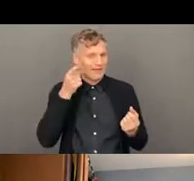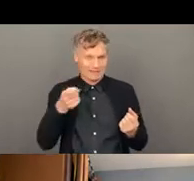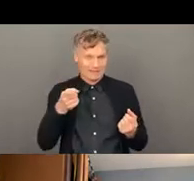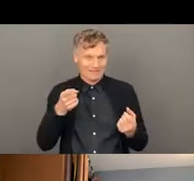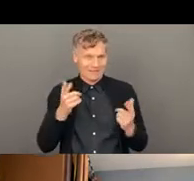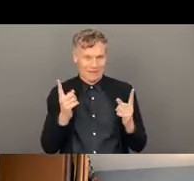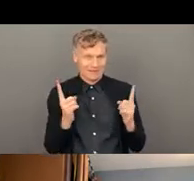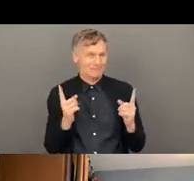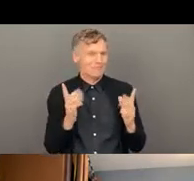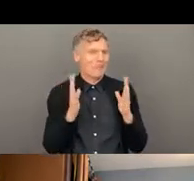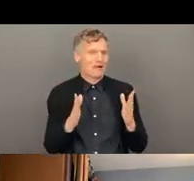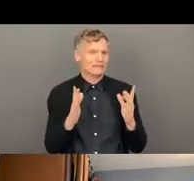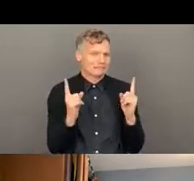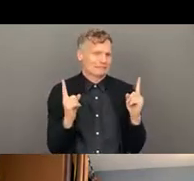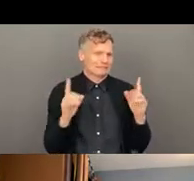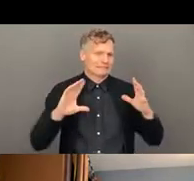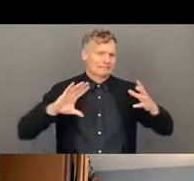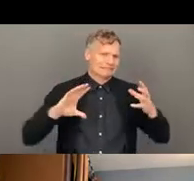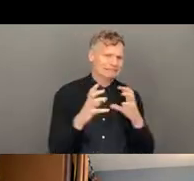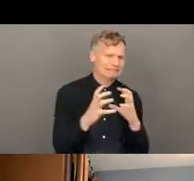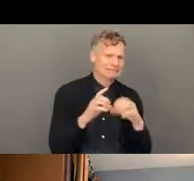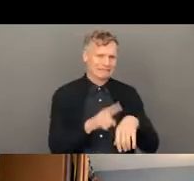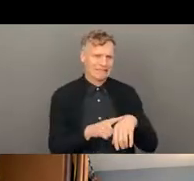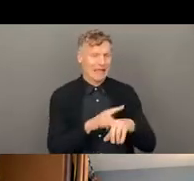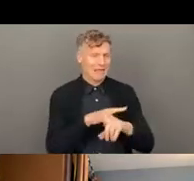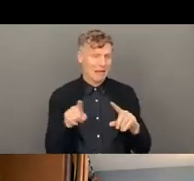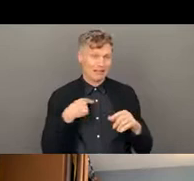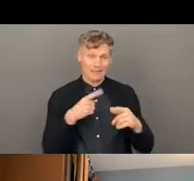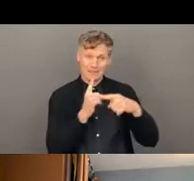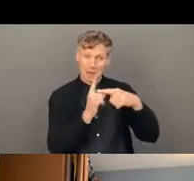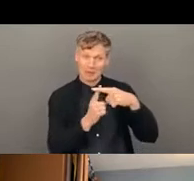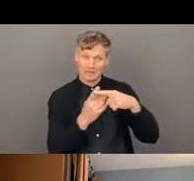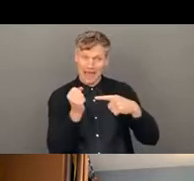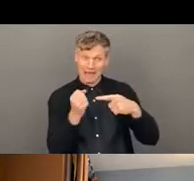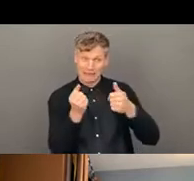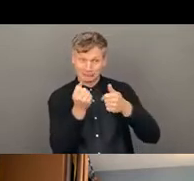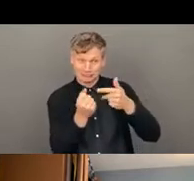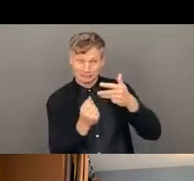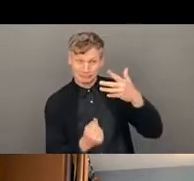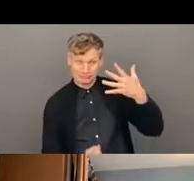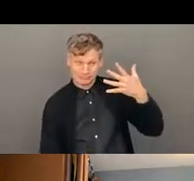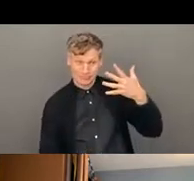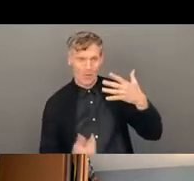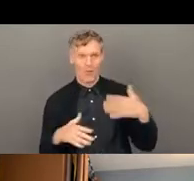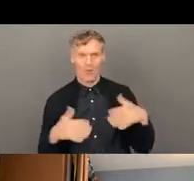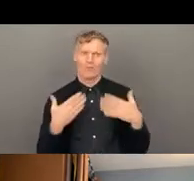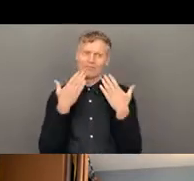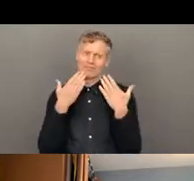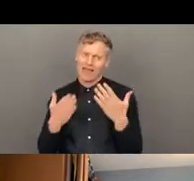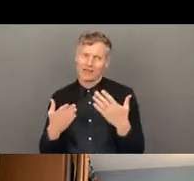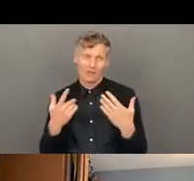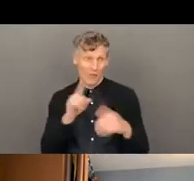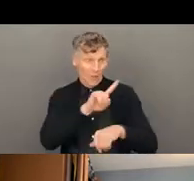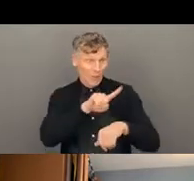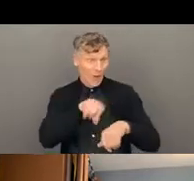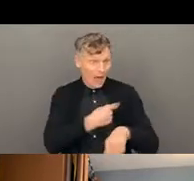So thank you so much, Susan, because really, if you got that, if the group got that information from this one hour